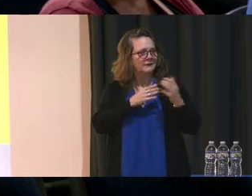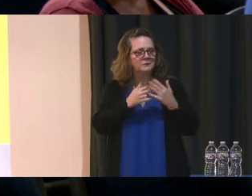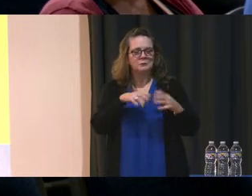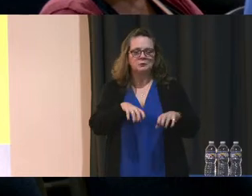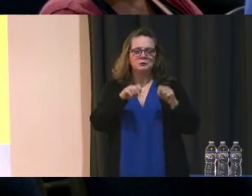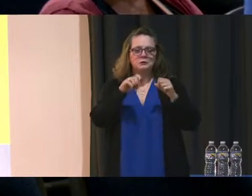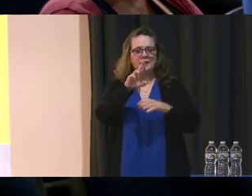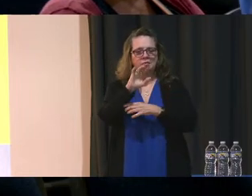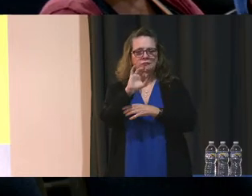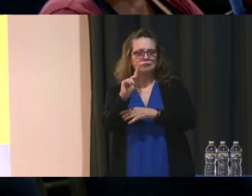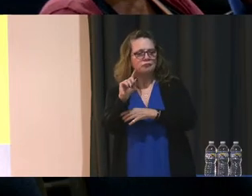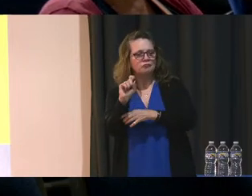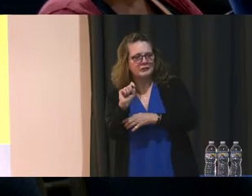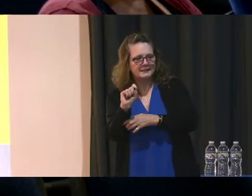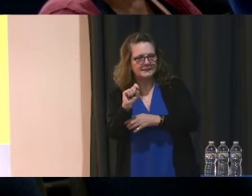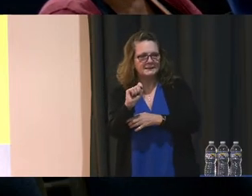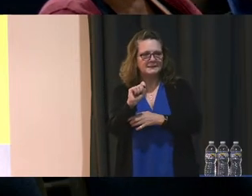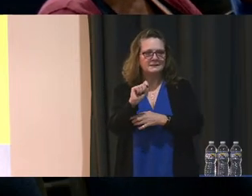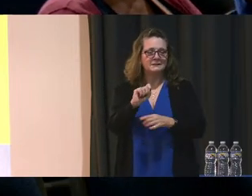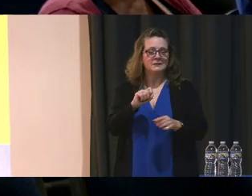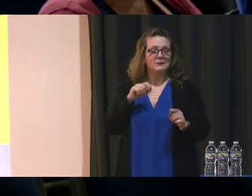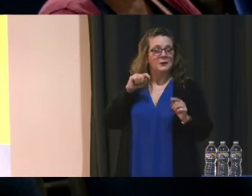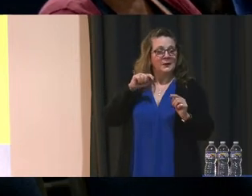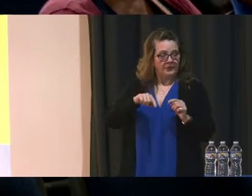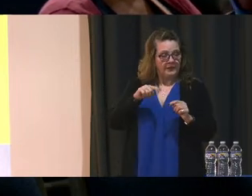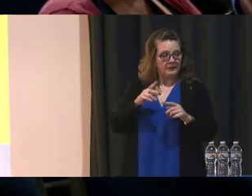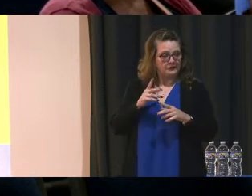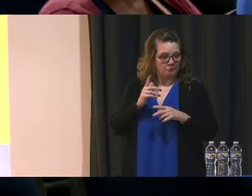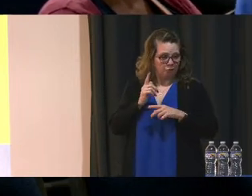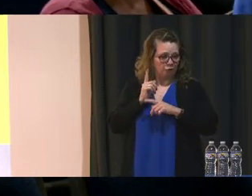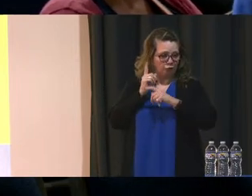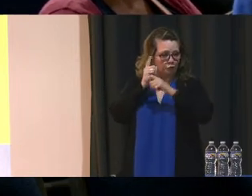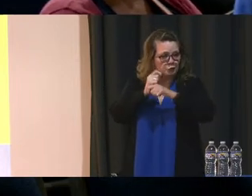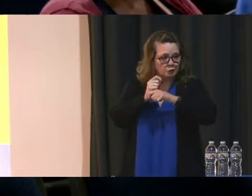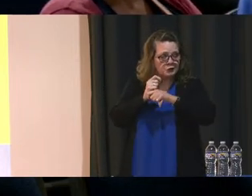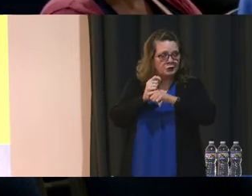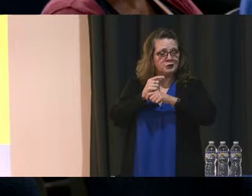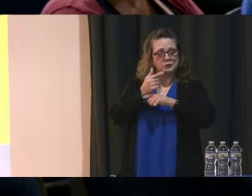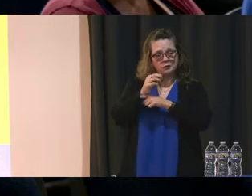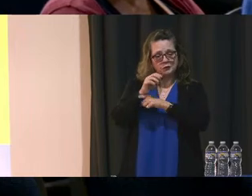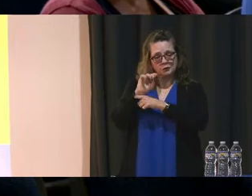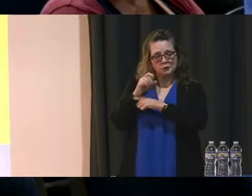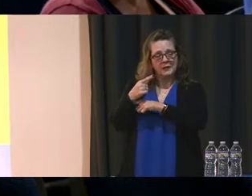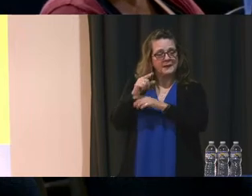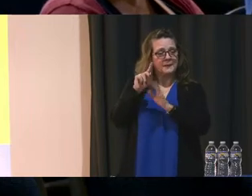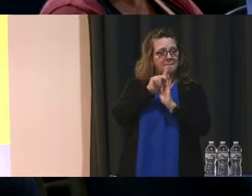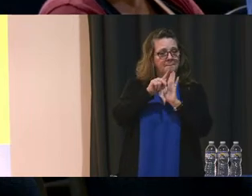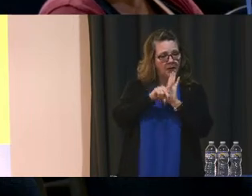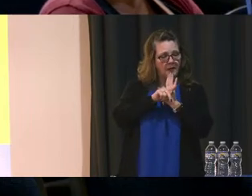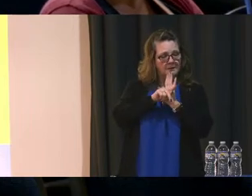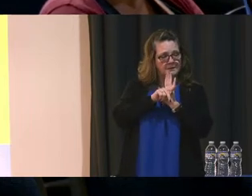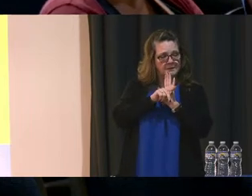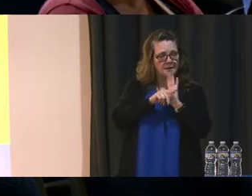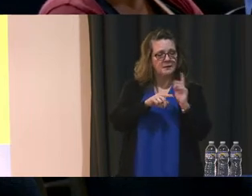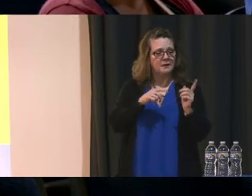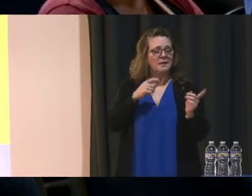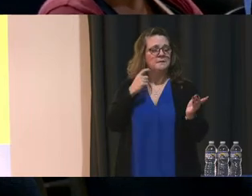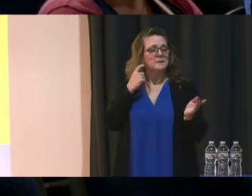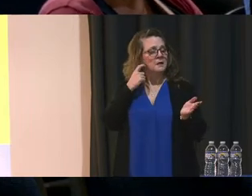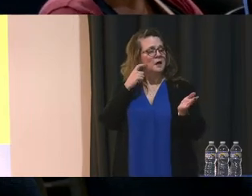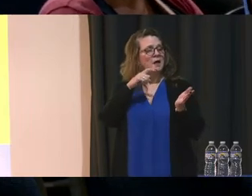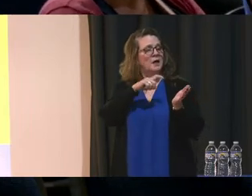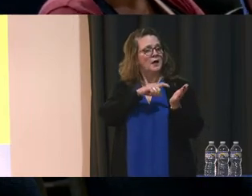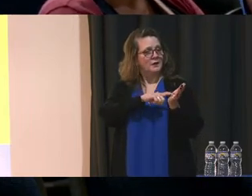is going to be examining the traditional grading policy. I was really cheered to see that the mission involves 21st century